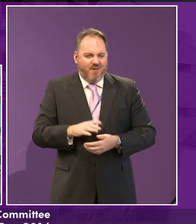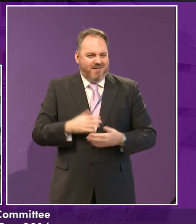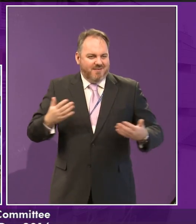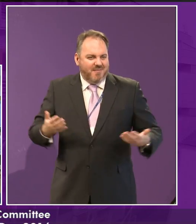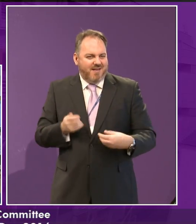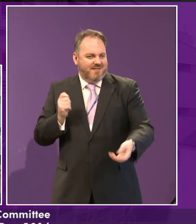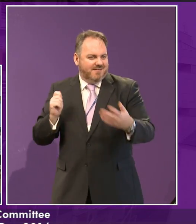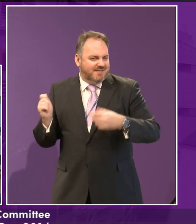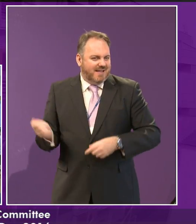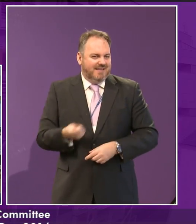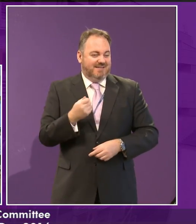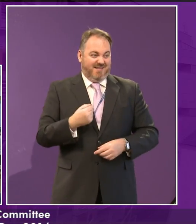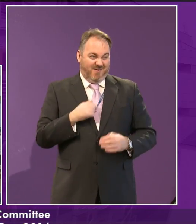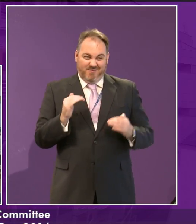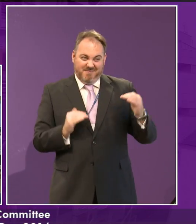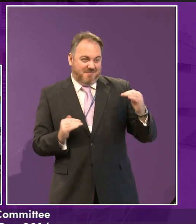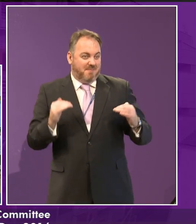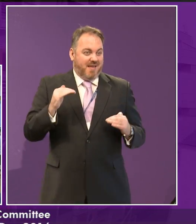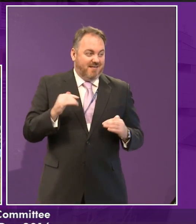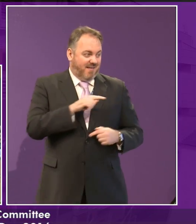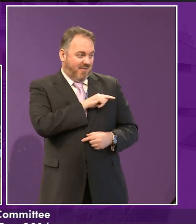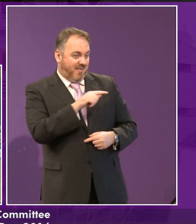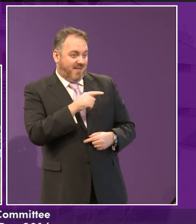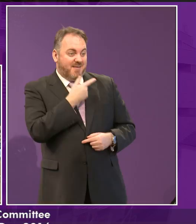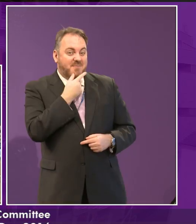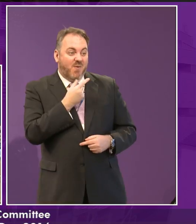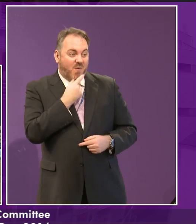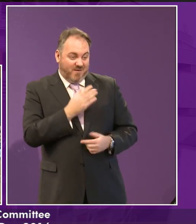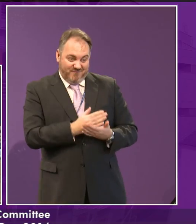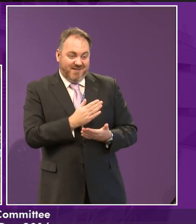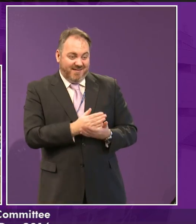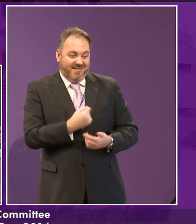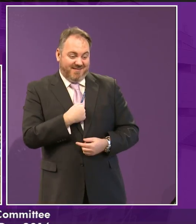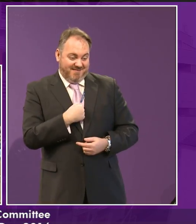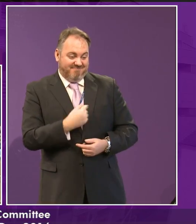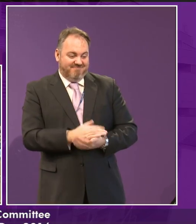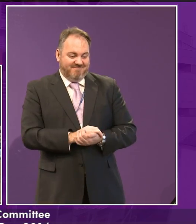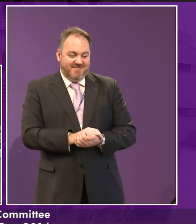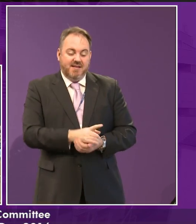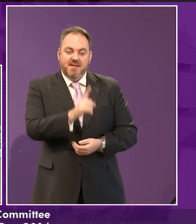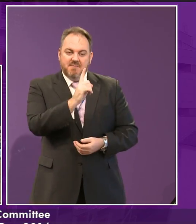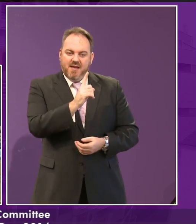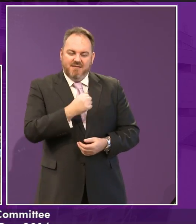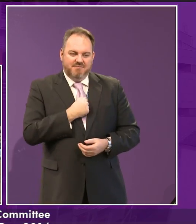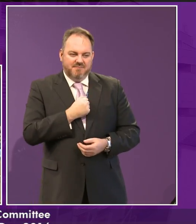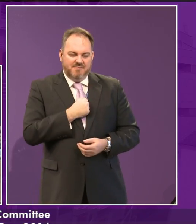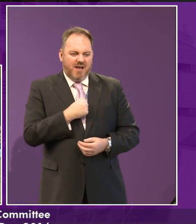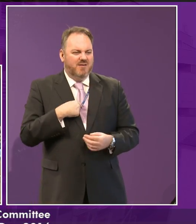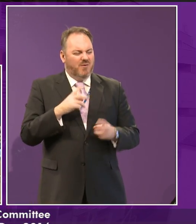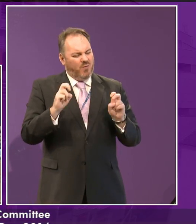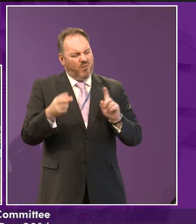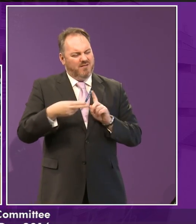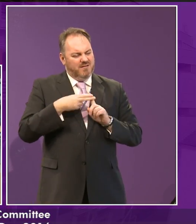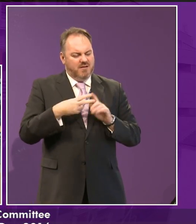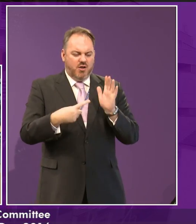and I liked to play tennis, and I was probably better than the boys at both of them. But I was sort of a called a tomboy,